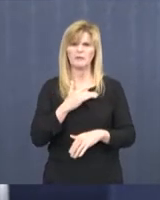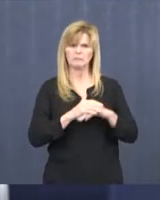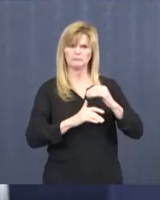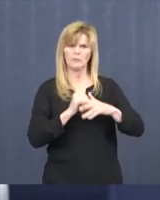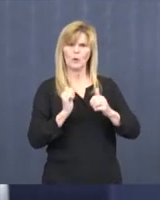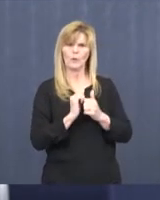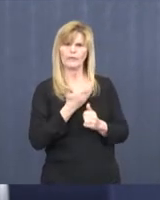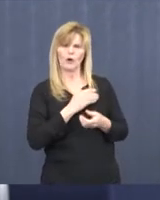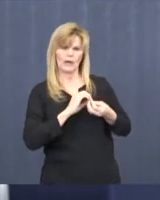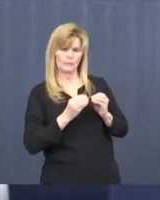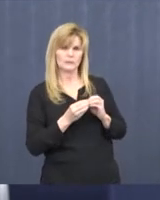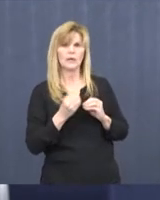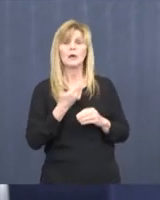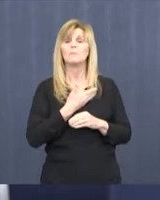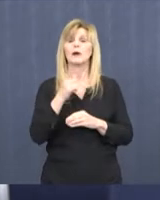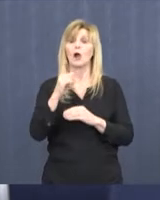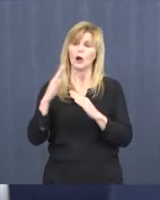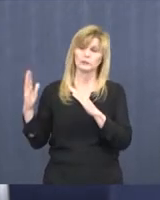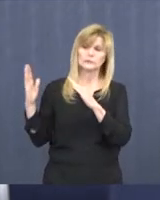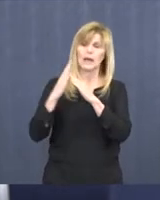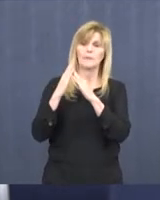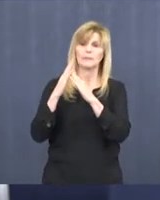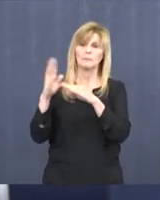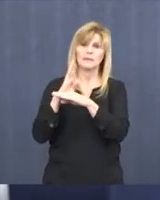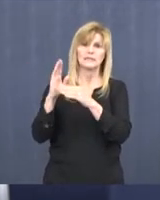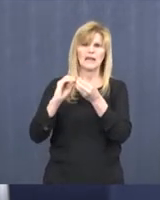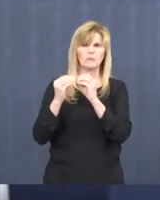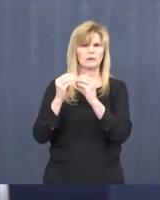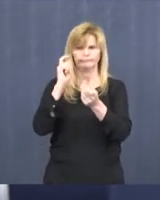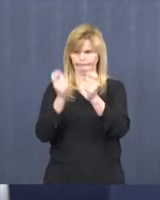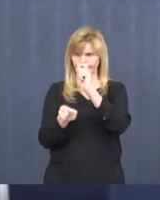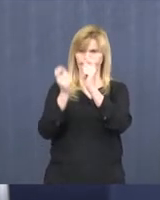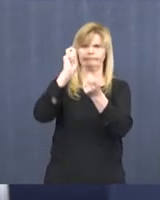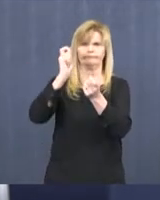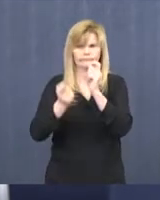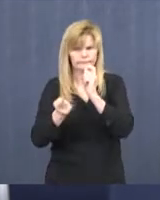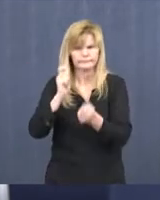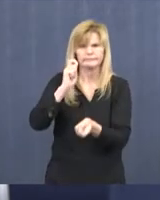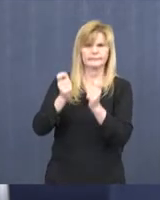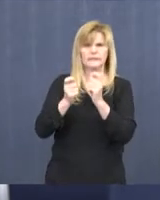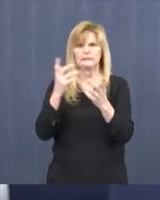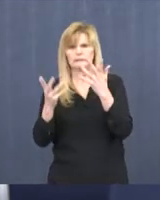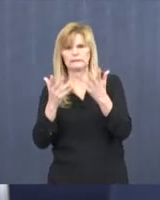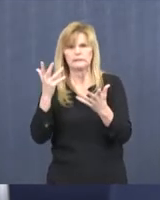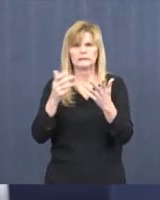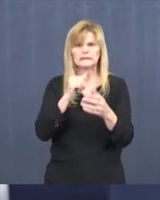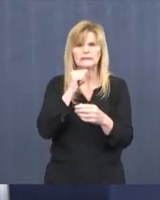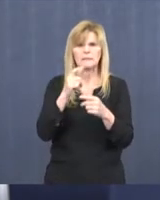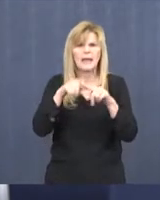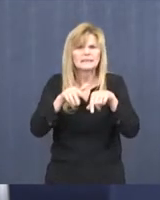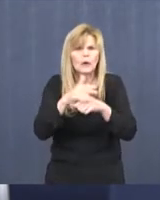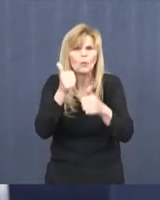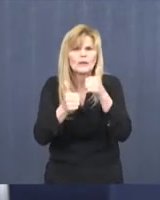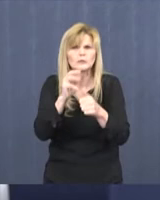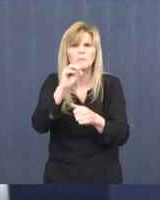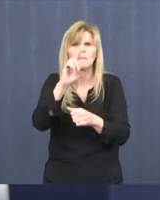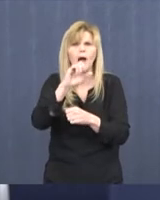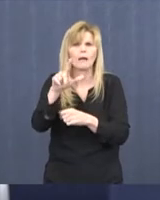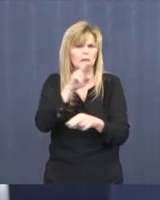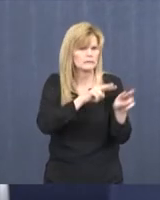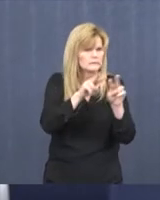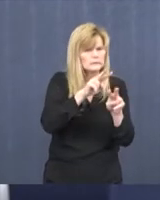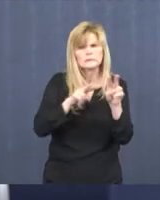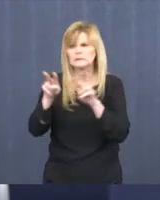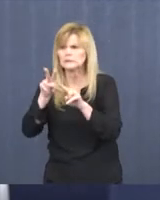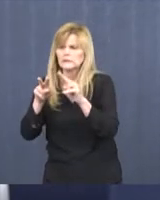But the surge target number seems to be constantly evolving and moving, depending on the models you look at. And we're working